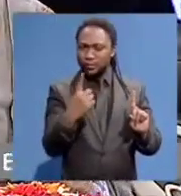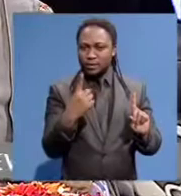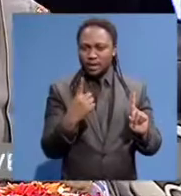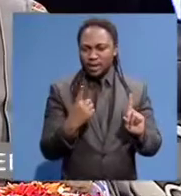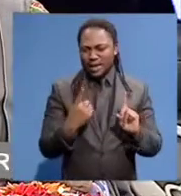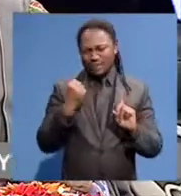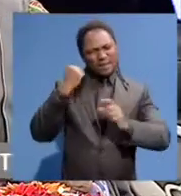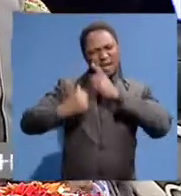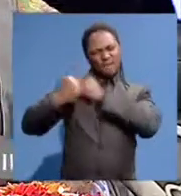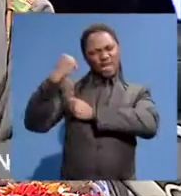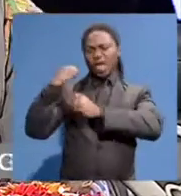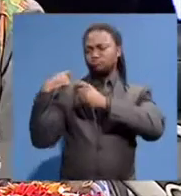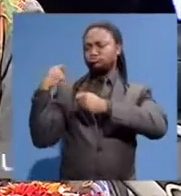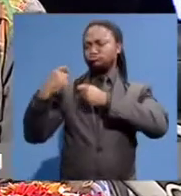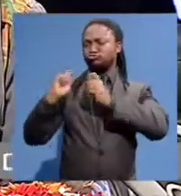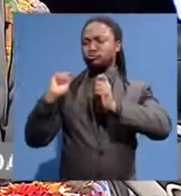now.